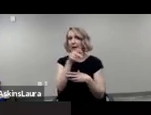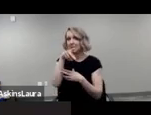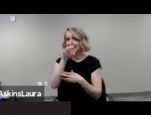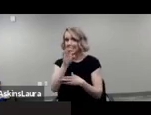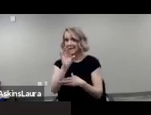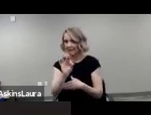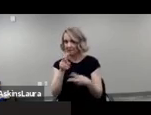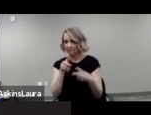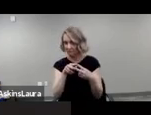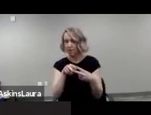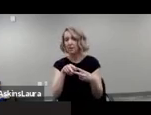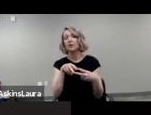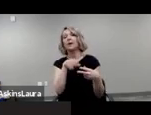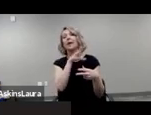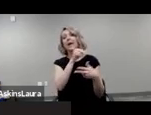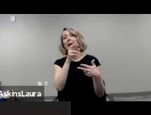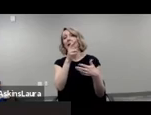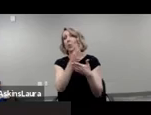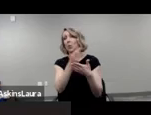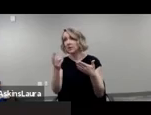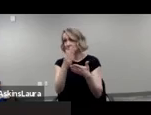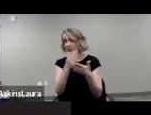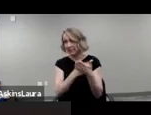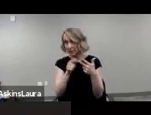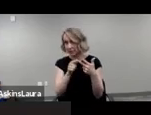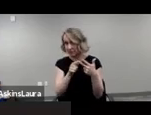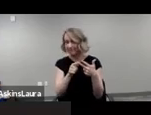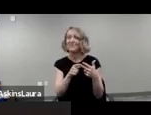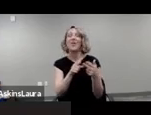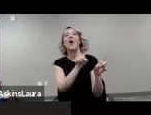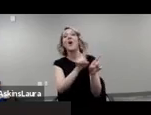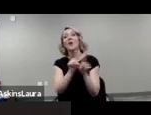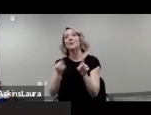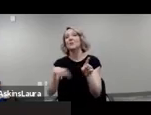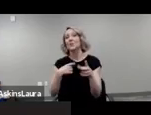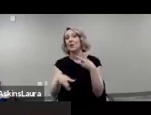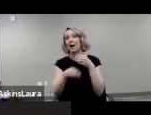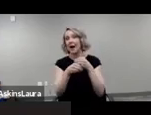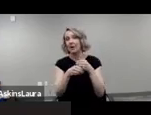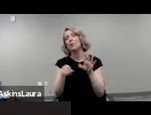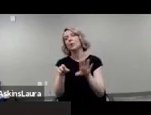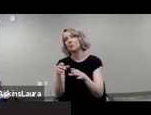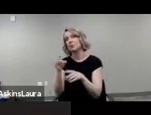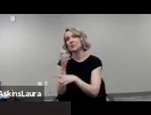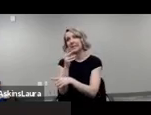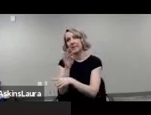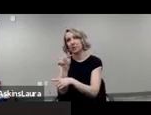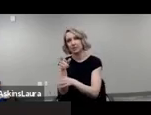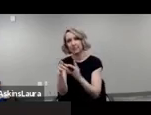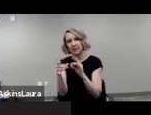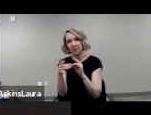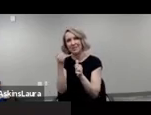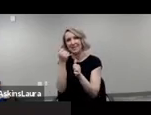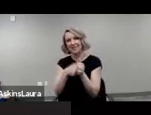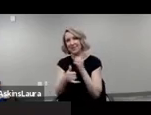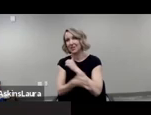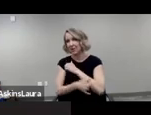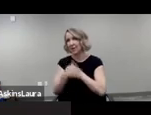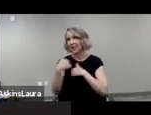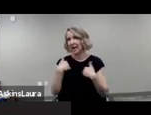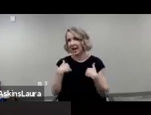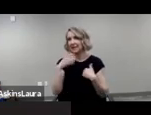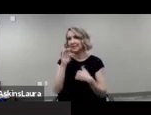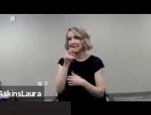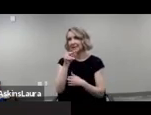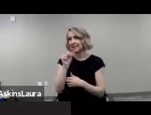uh there are two others that want to share so as christina mentioned each county has its own census census committee so we'll ensure